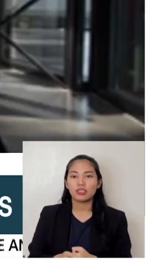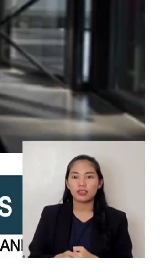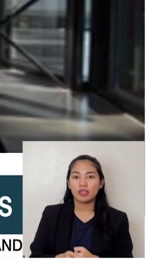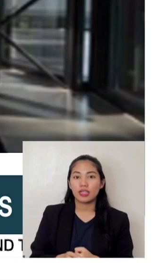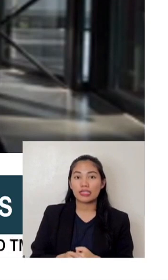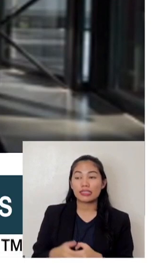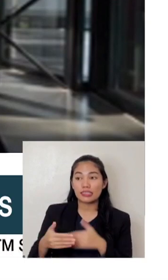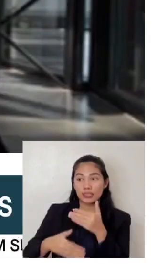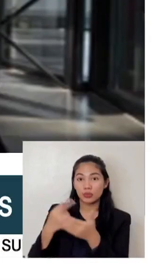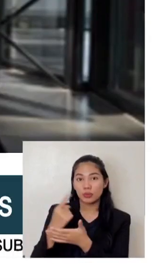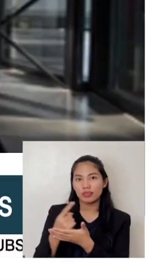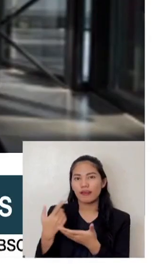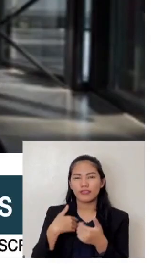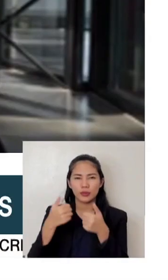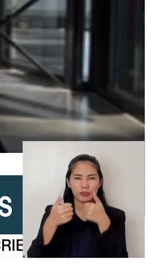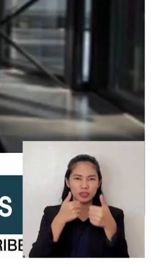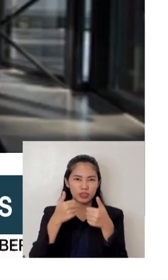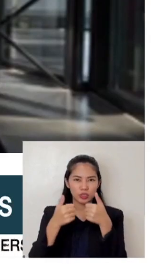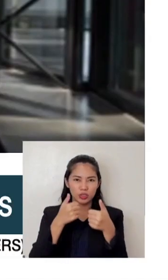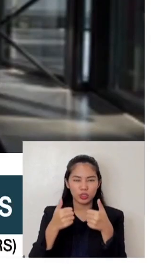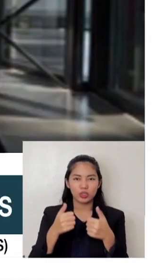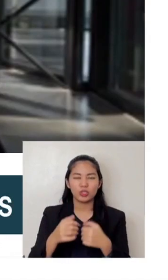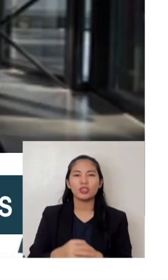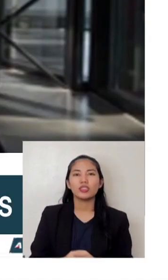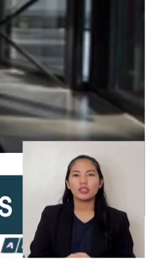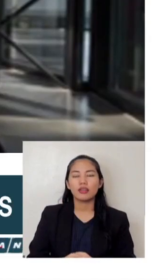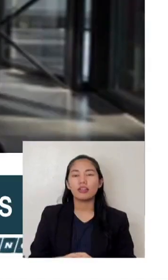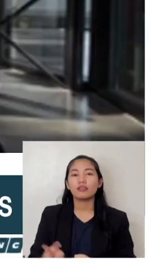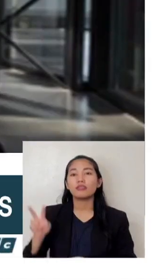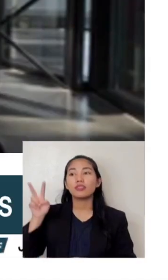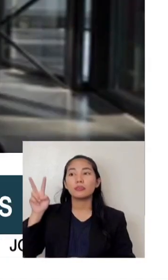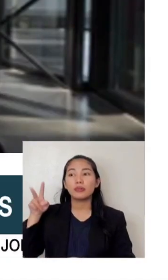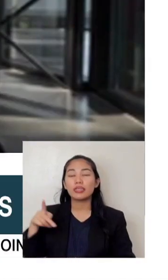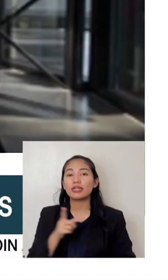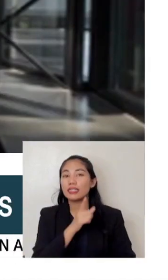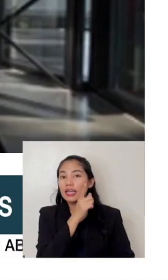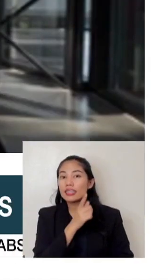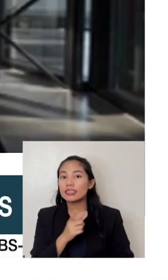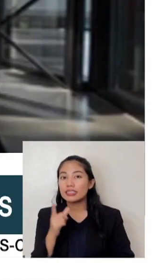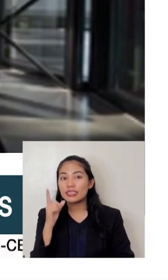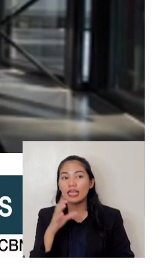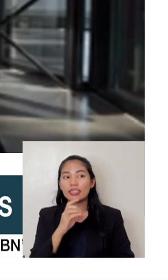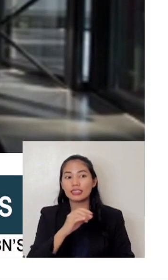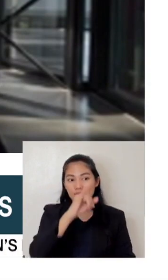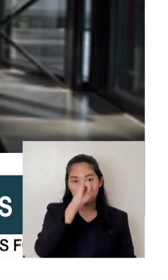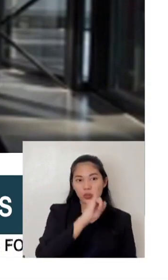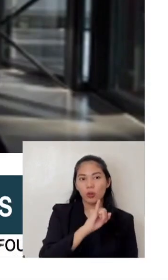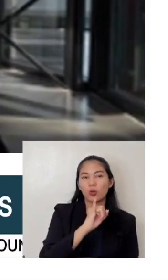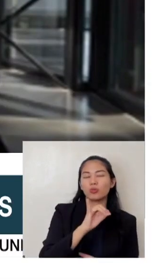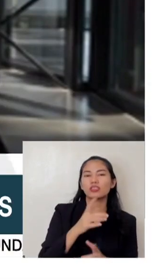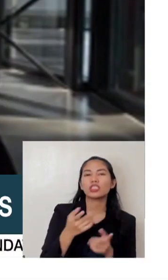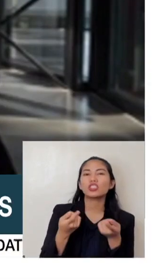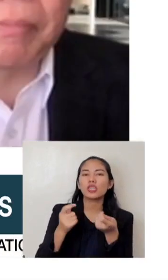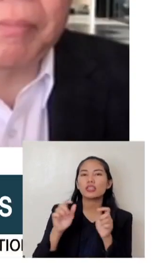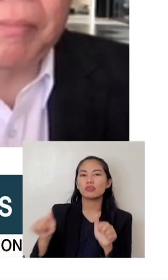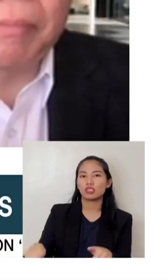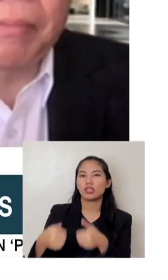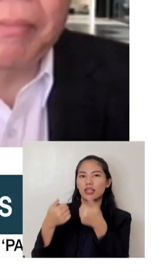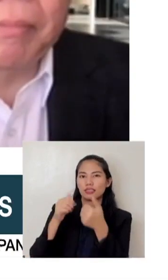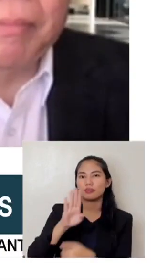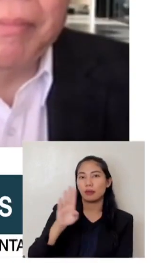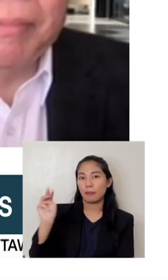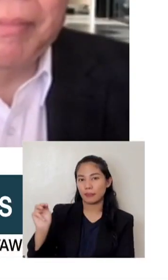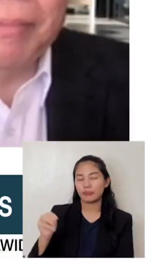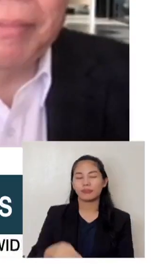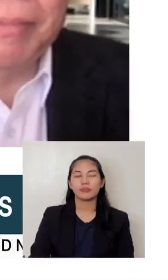President Lenny and Mayor Isco for the right to challenge BBM in the finals. Very interesting. I'm